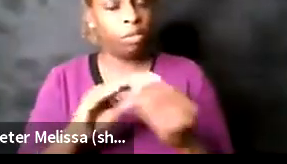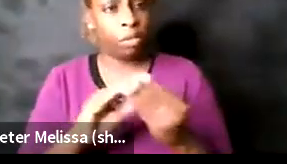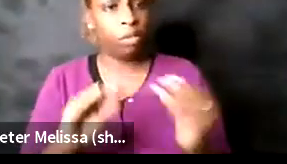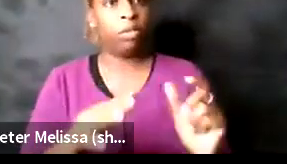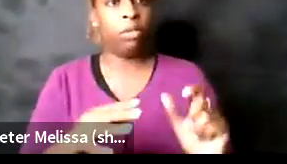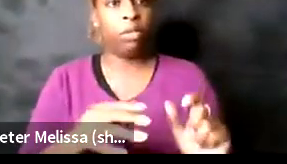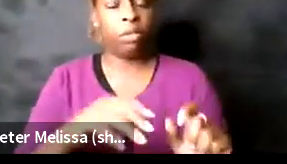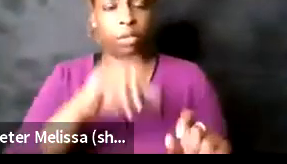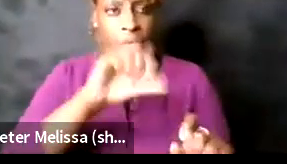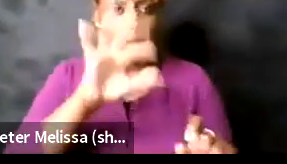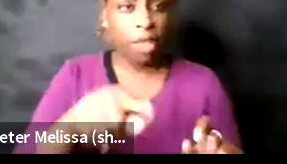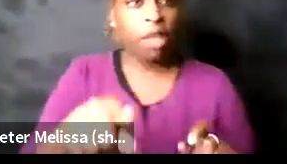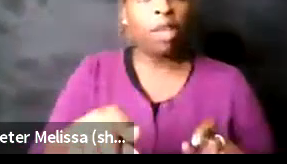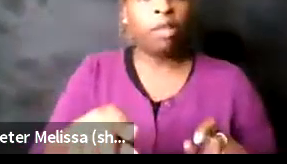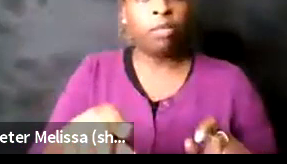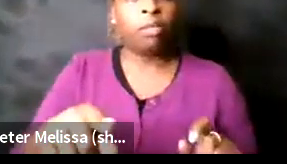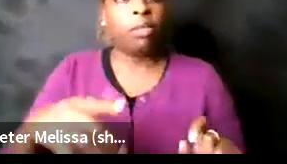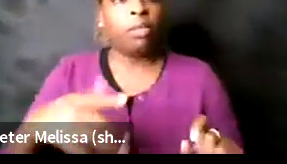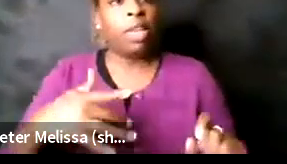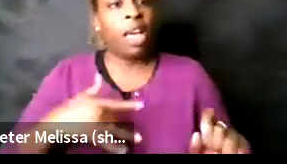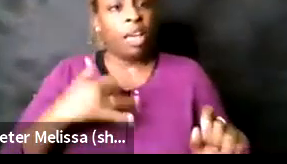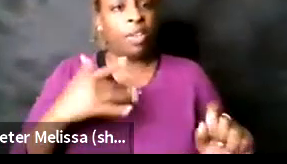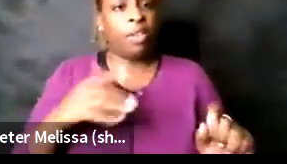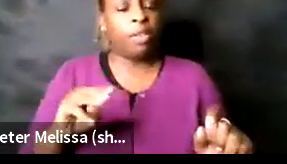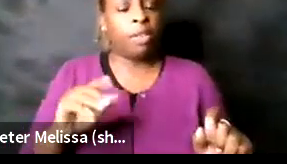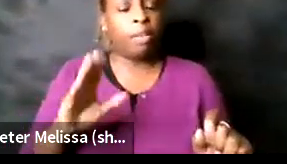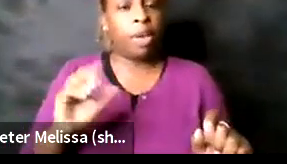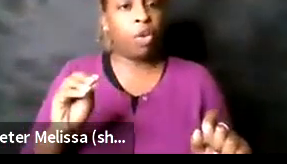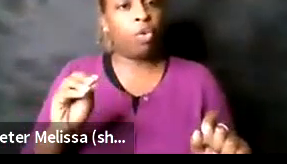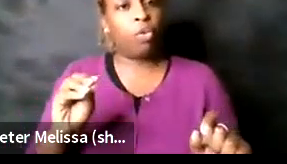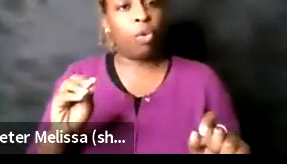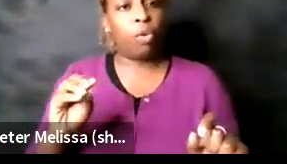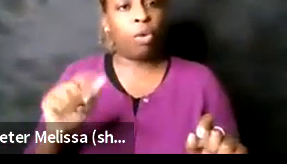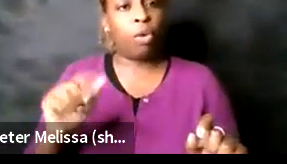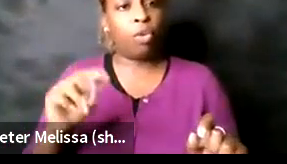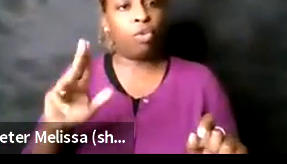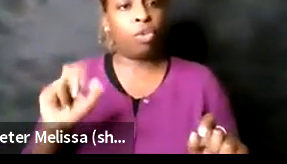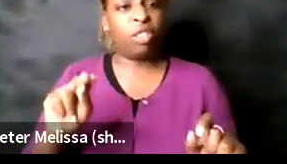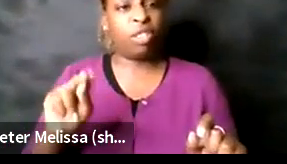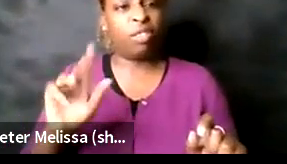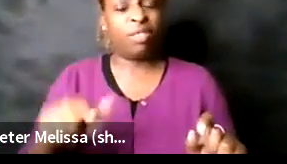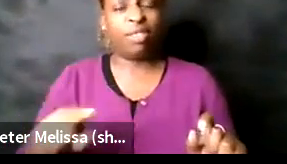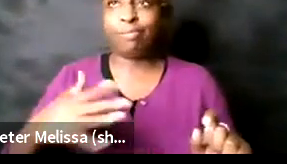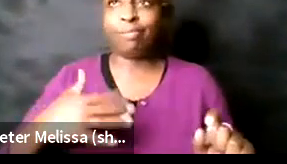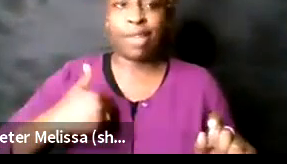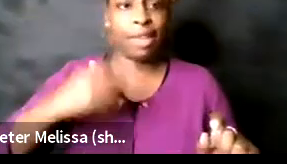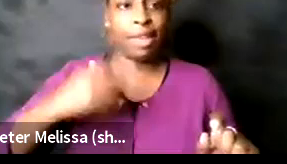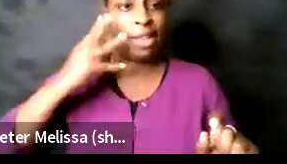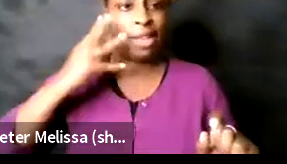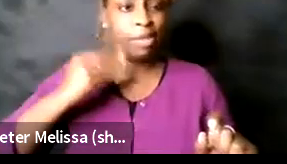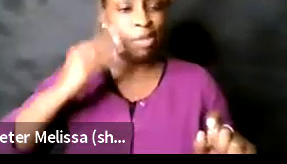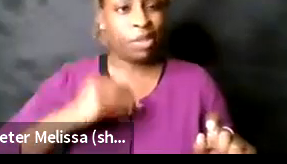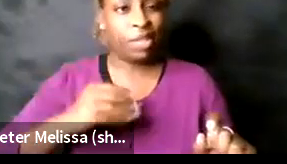like a lot of the microaggressions i've experienced are not moral decisions that these people are making they